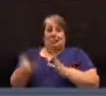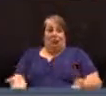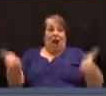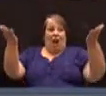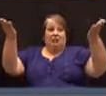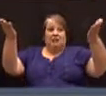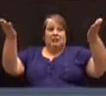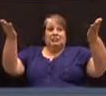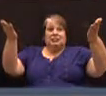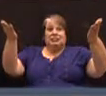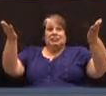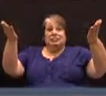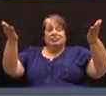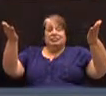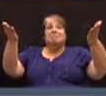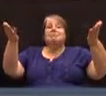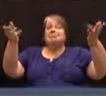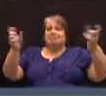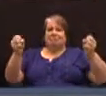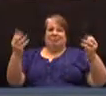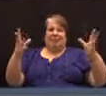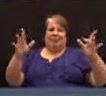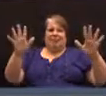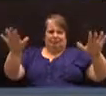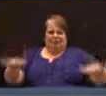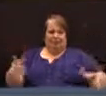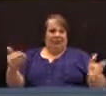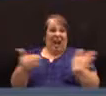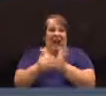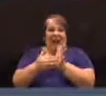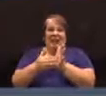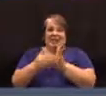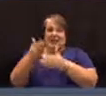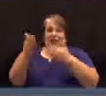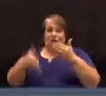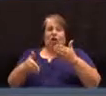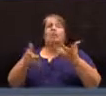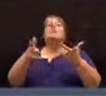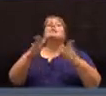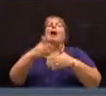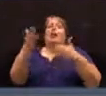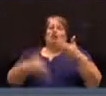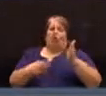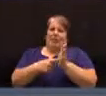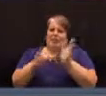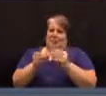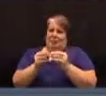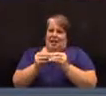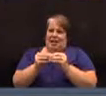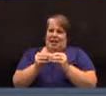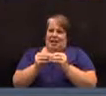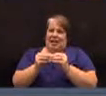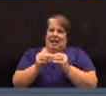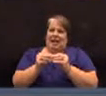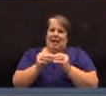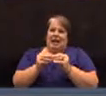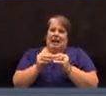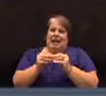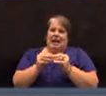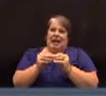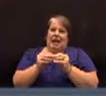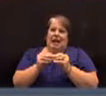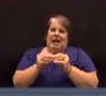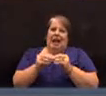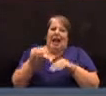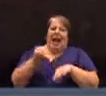rise. You may be seated. All those opposed. And you have adjourned this meeting at 8